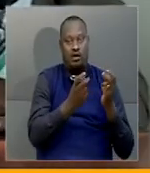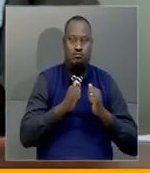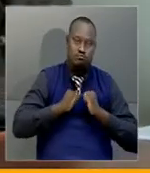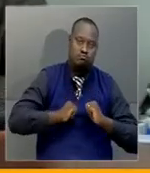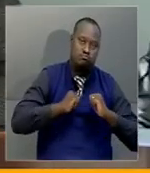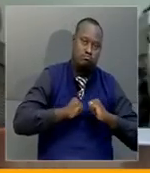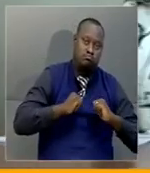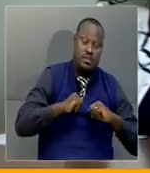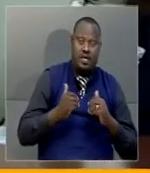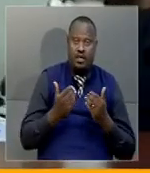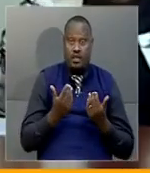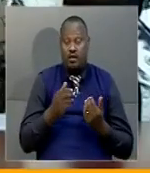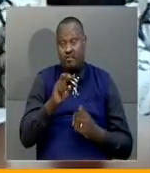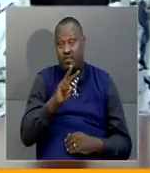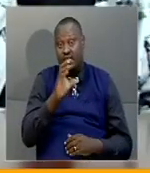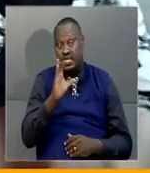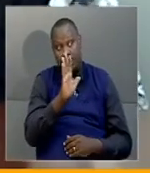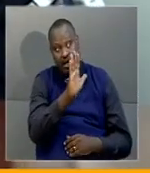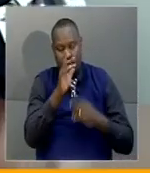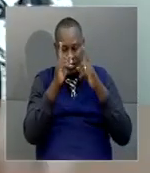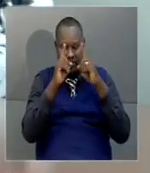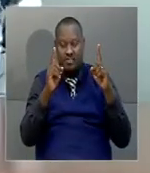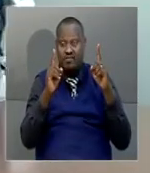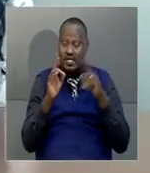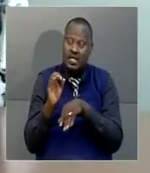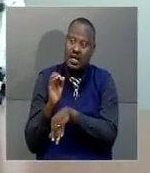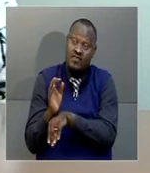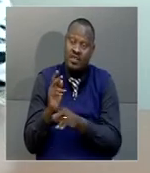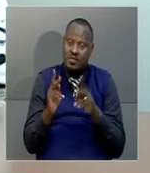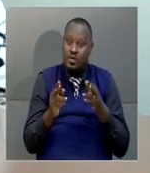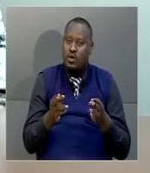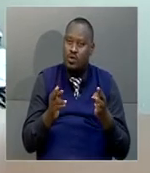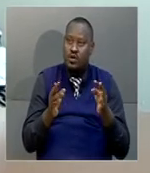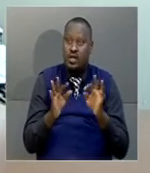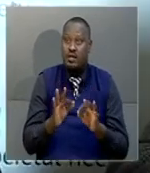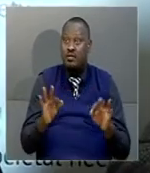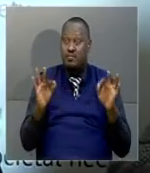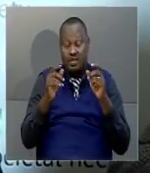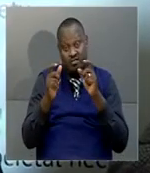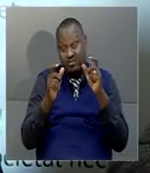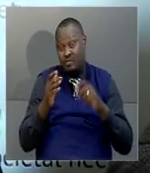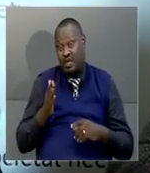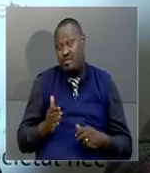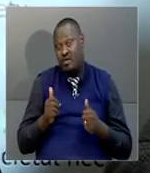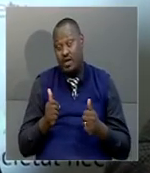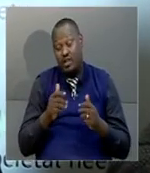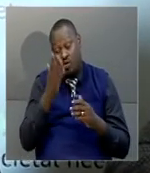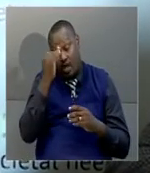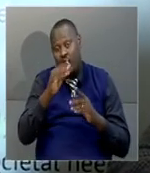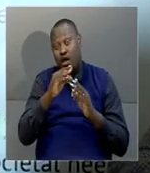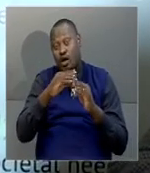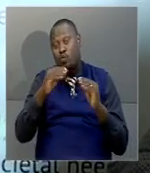Now, the University Vice-Chancellor, Dr. Mohamed Mezamhigo, is advising rodeosers to ensure discipline during this upcoming festive period.